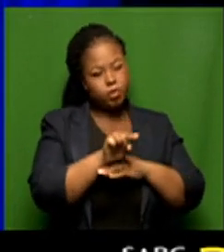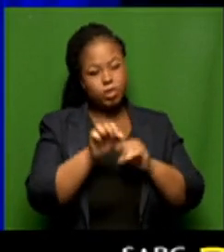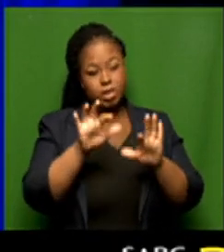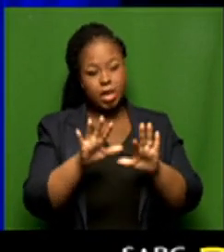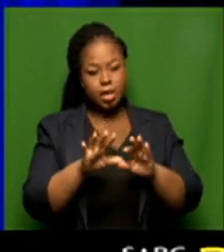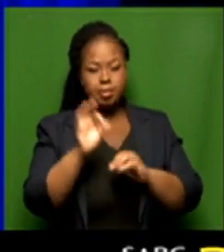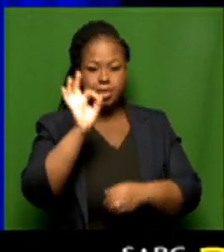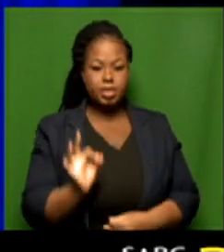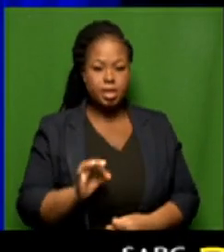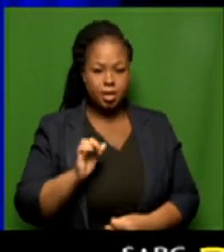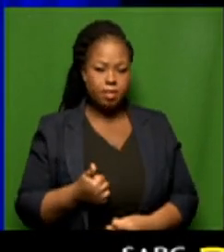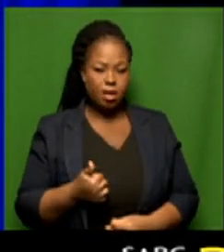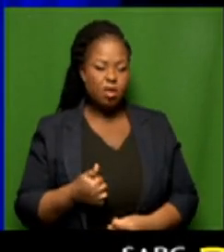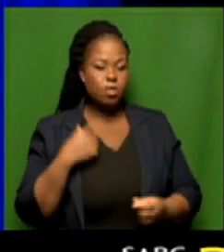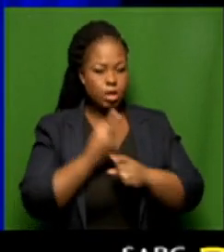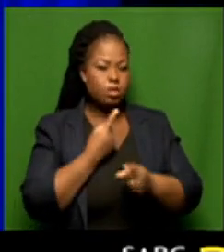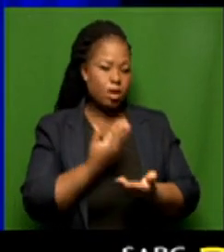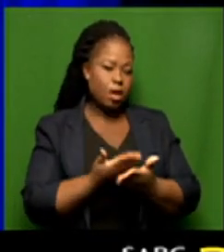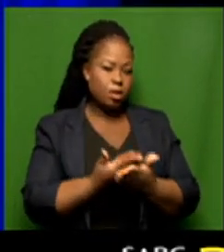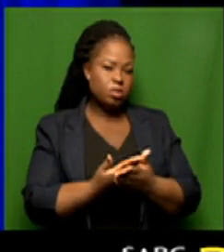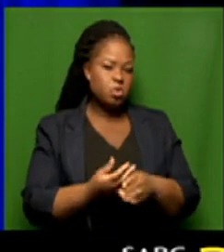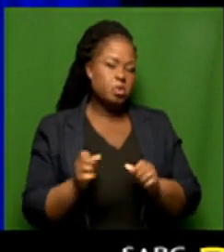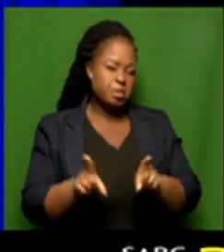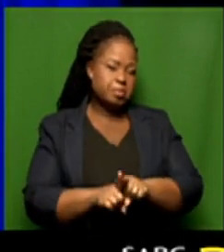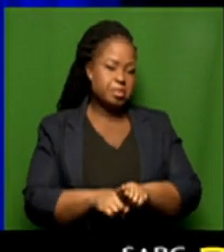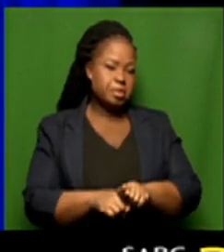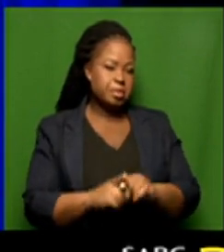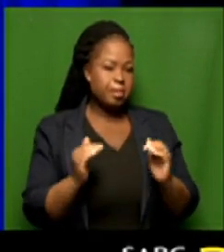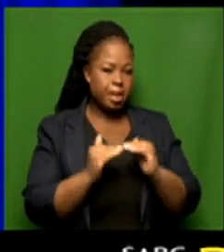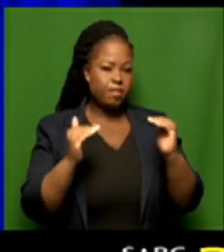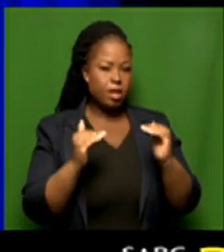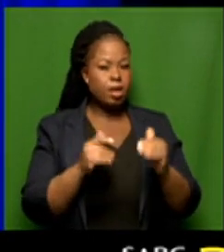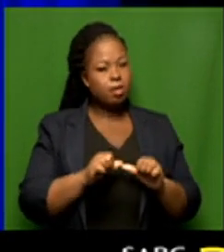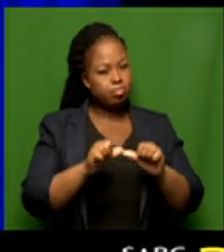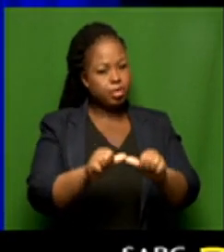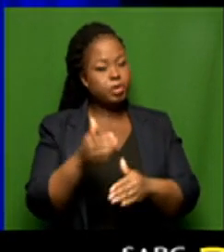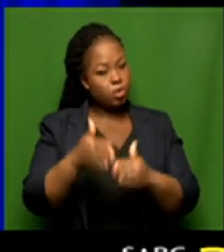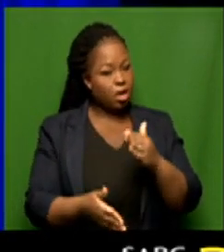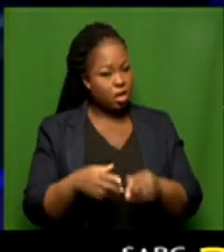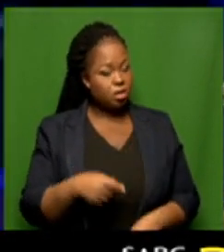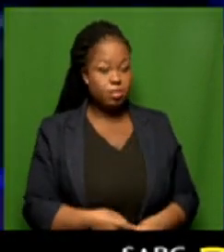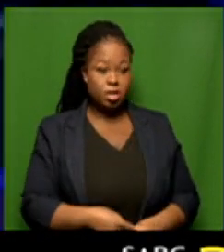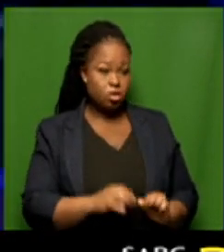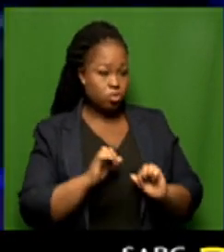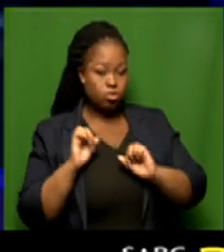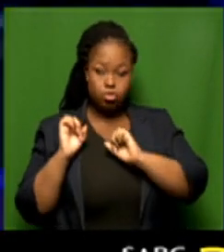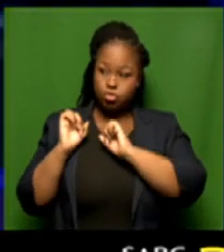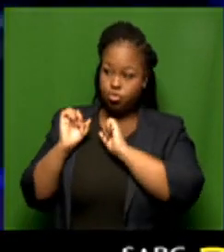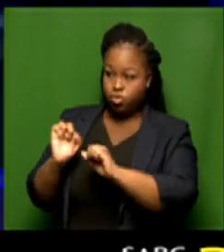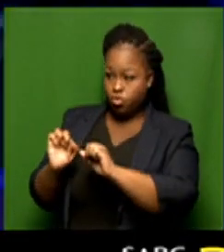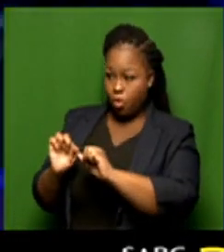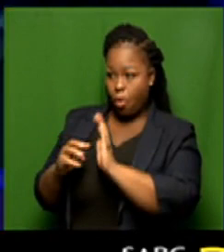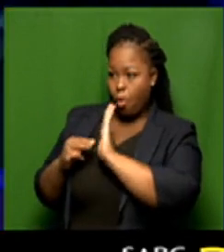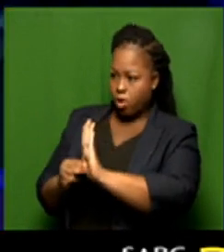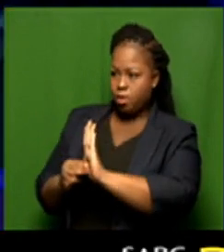Yeah. And once it's stabilized, quite often it stays at the same level right up until the end. That's your model, not the average